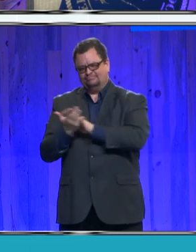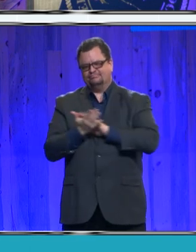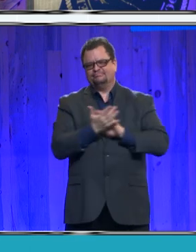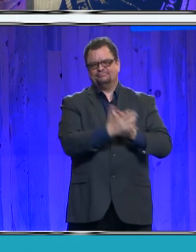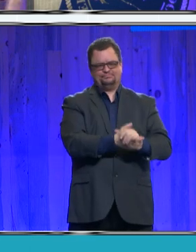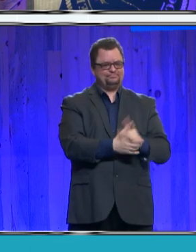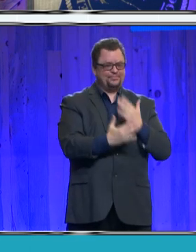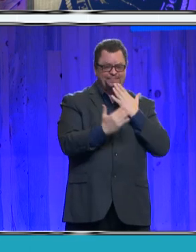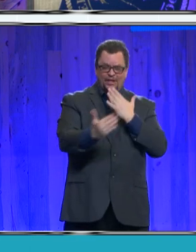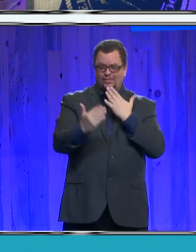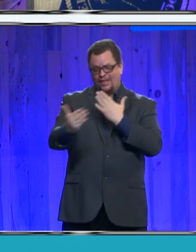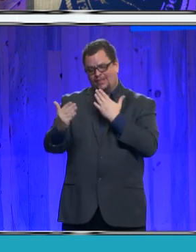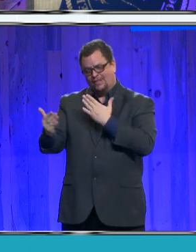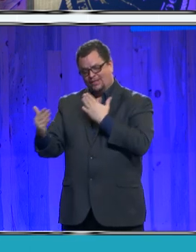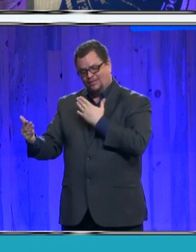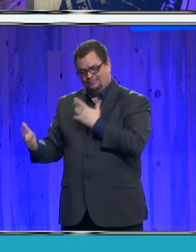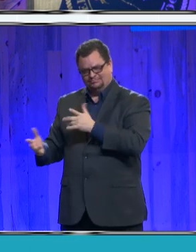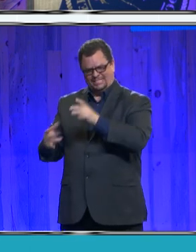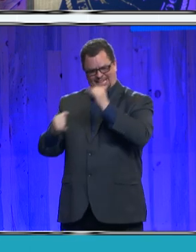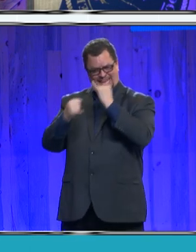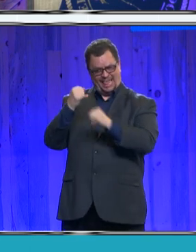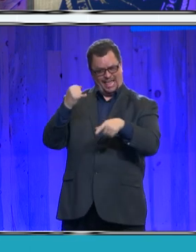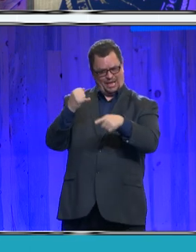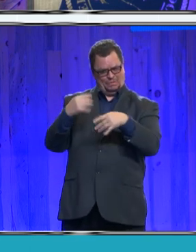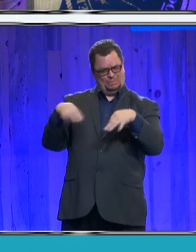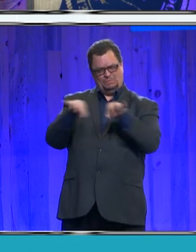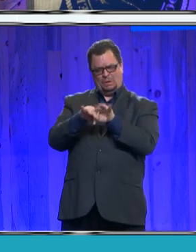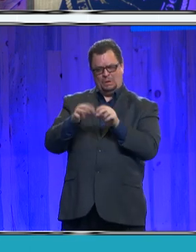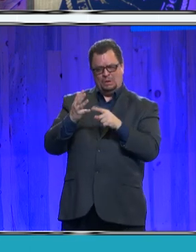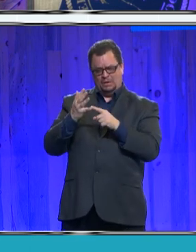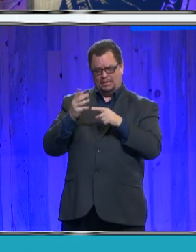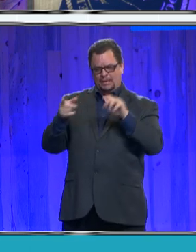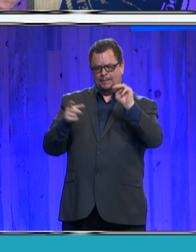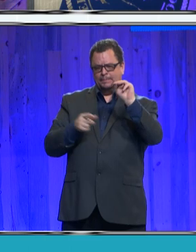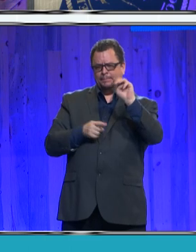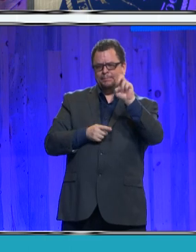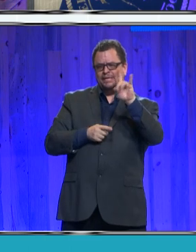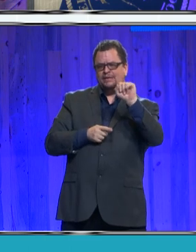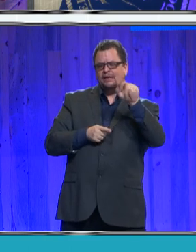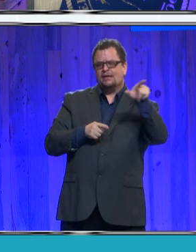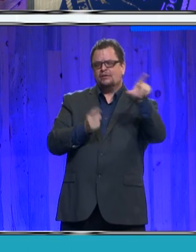And last but certainly not least, our media sponsor. Thanks to the Gazette.